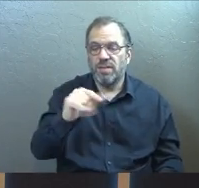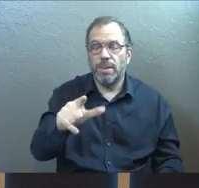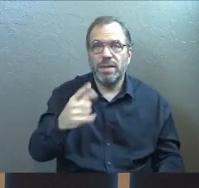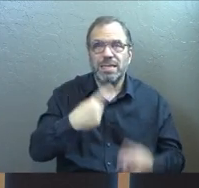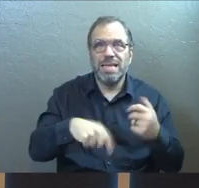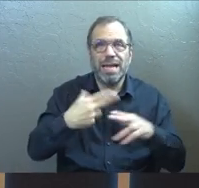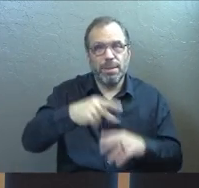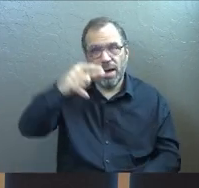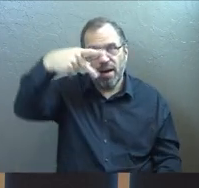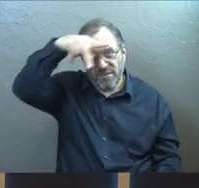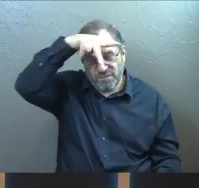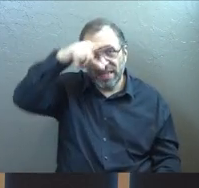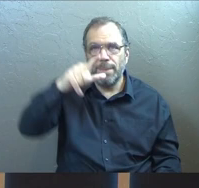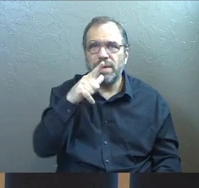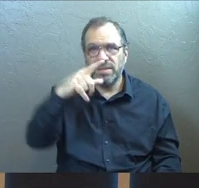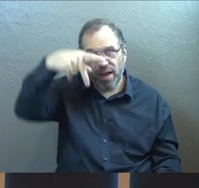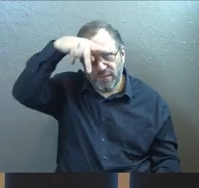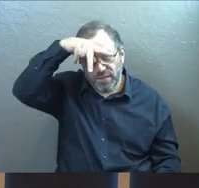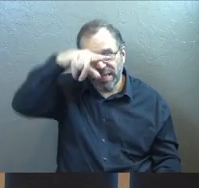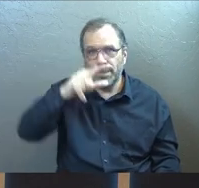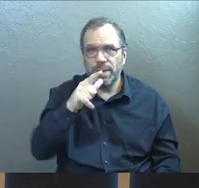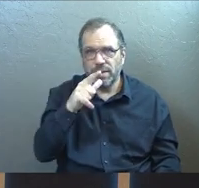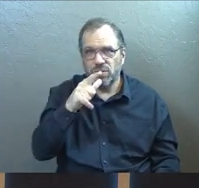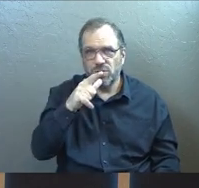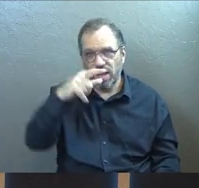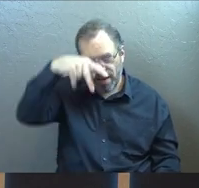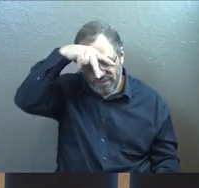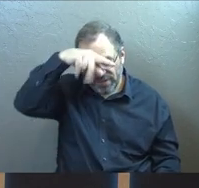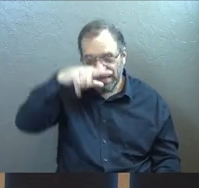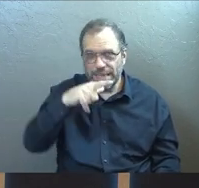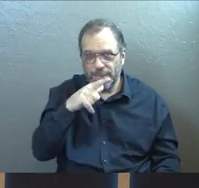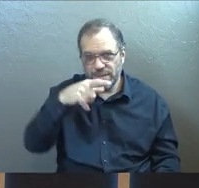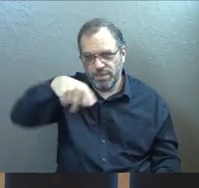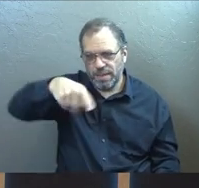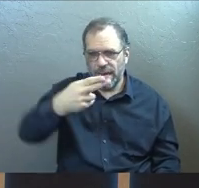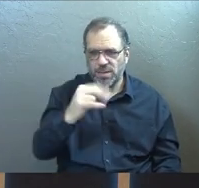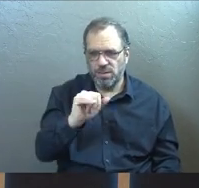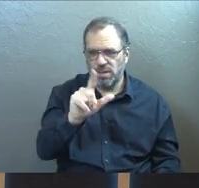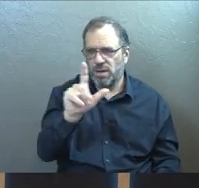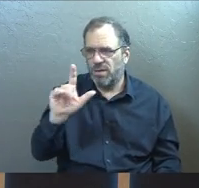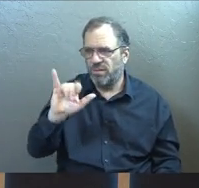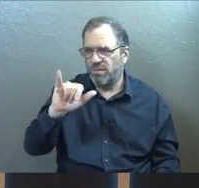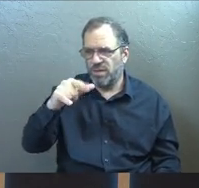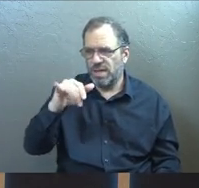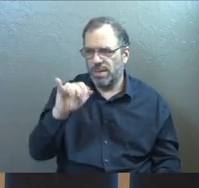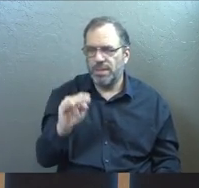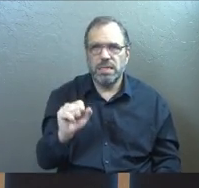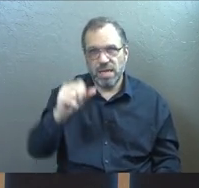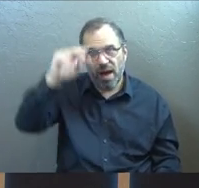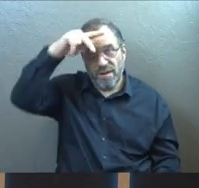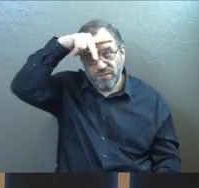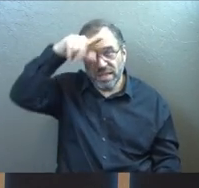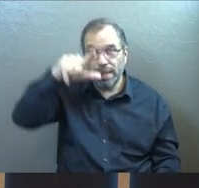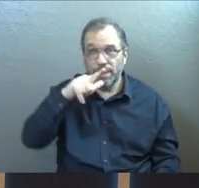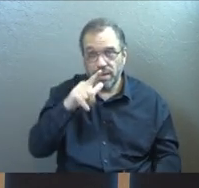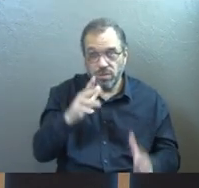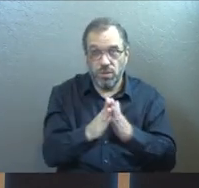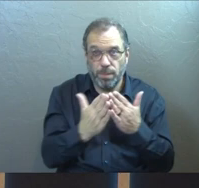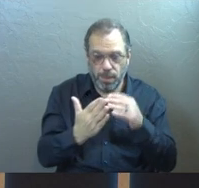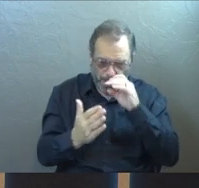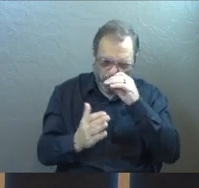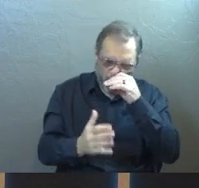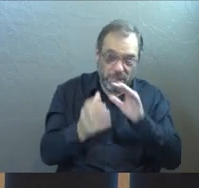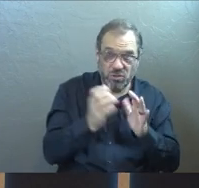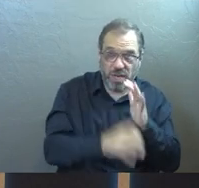conclusion. And then what we're going to do is we're going to back up from there is the way that today's study is going to go. I'm going to tell you what Paul said, and that's what this person